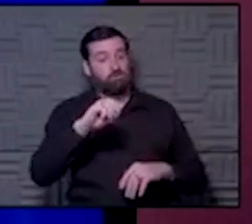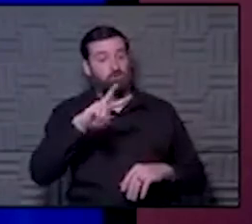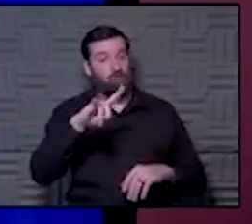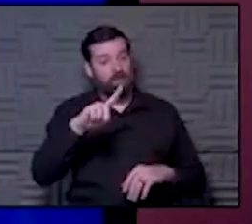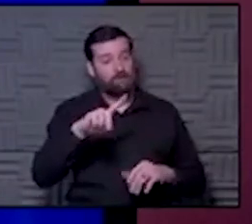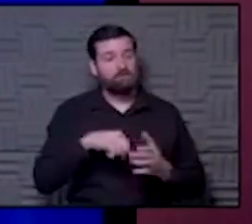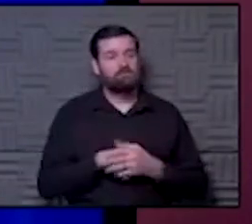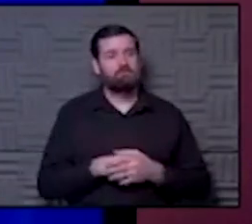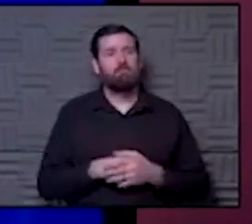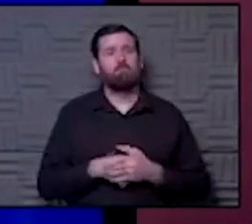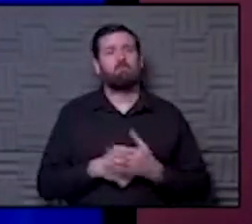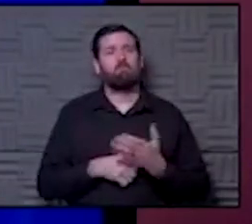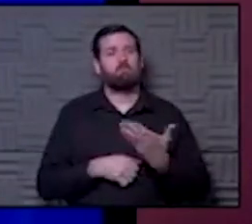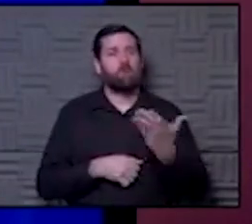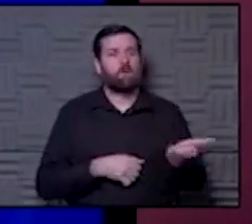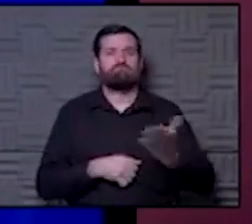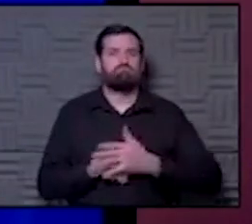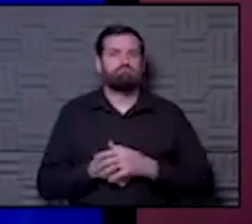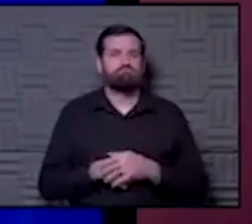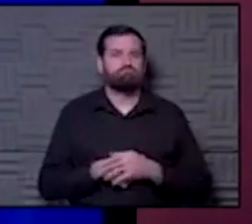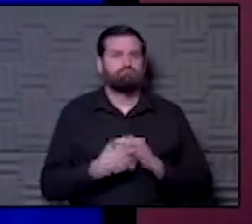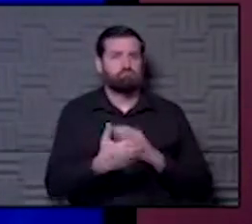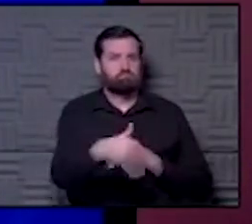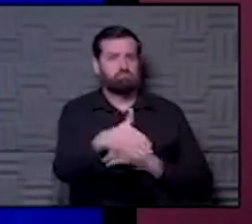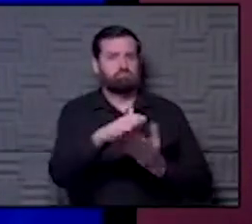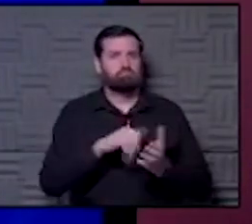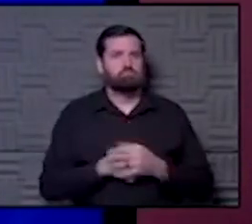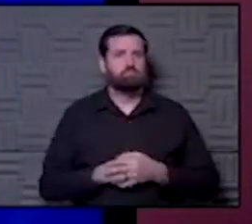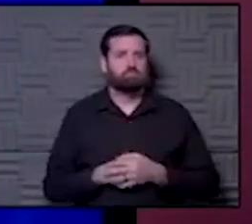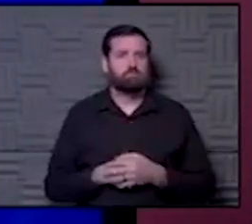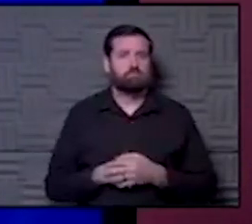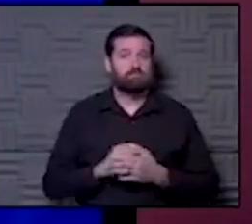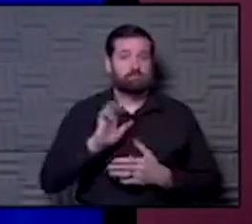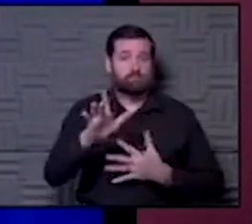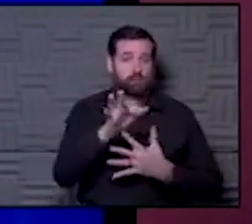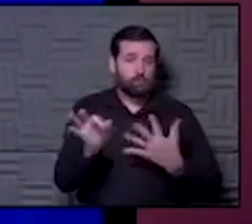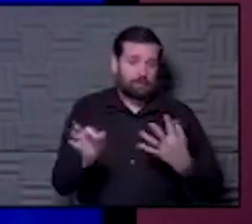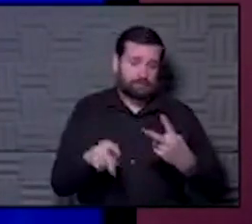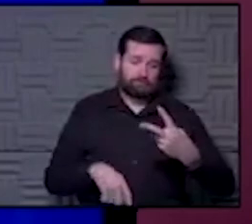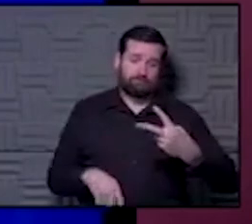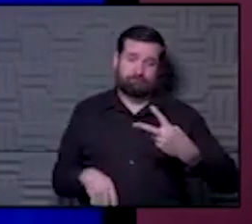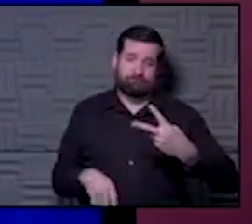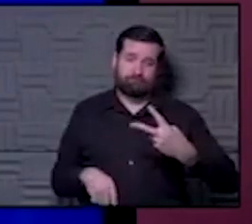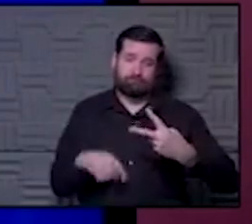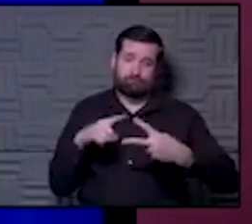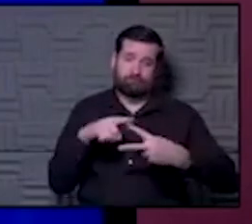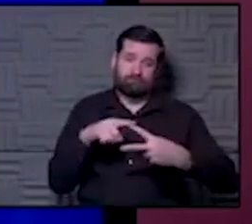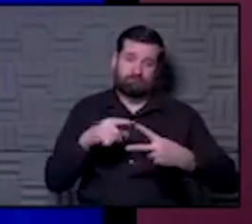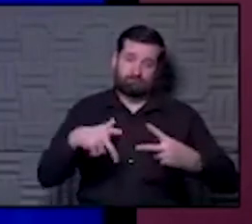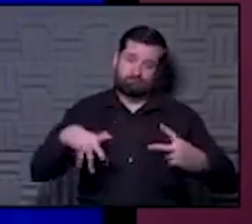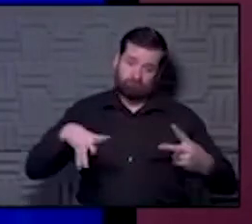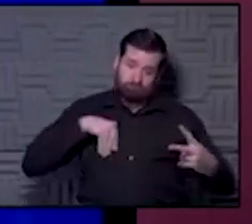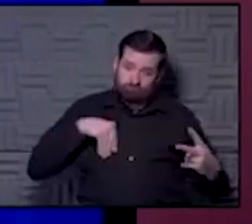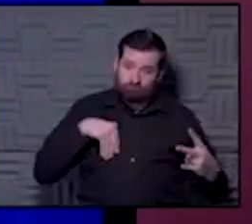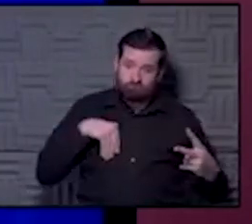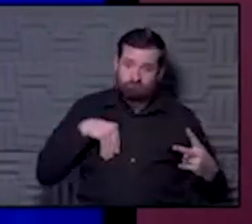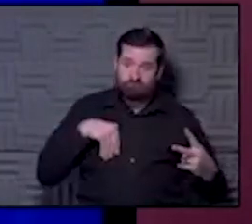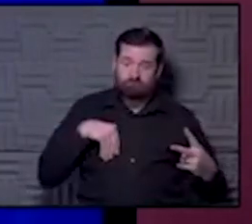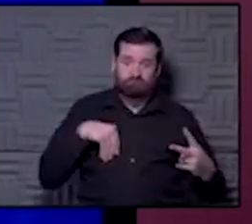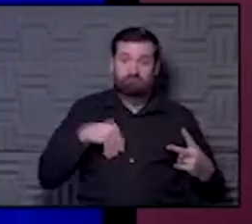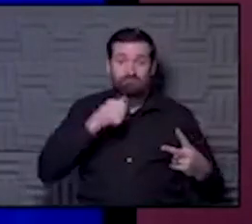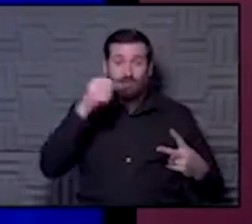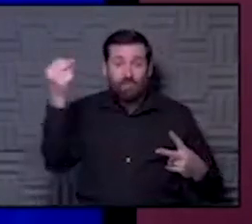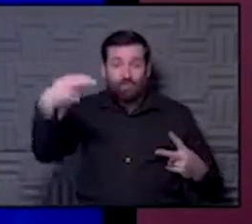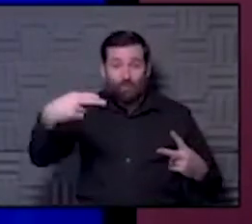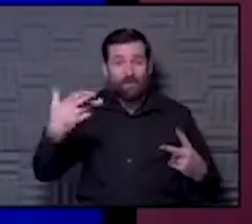step in front, go ahead. So the choice is one or two. You can take your call to arms, don't throw